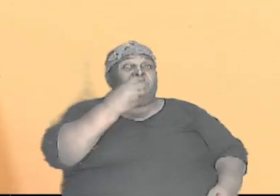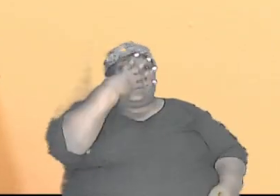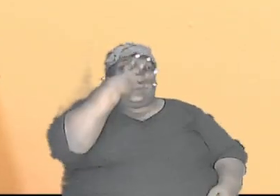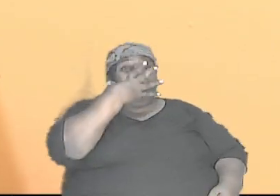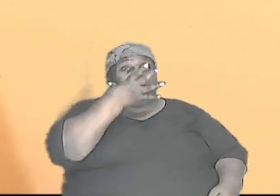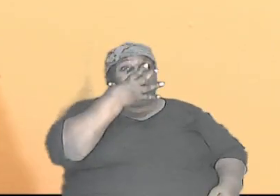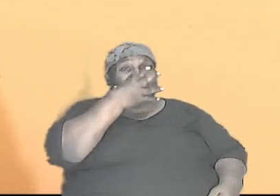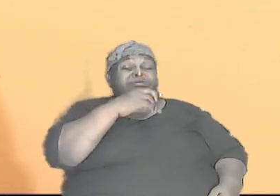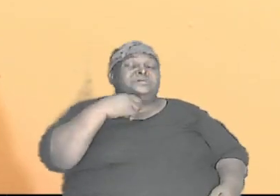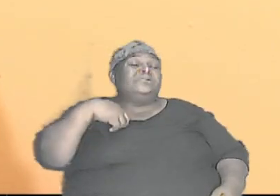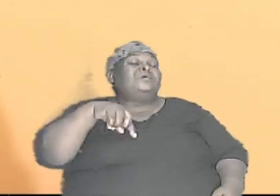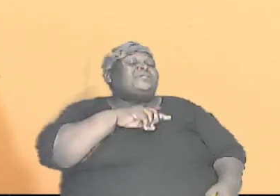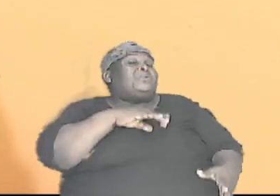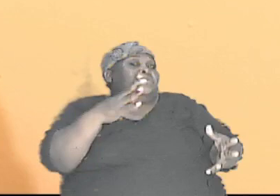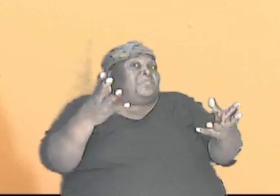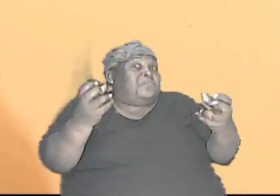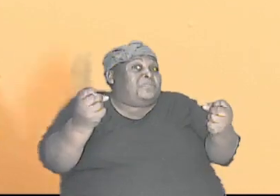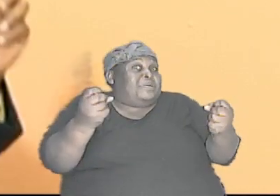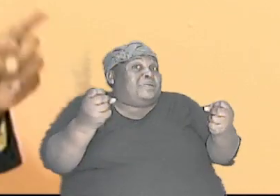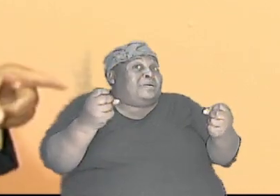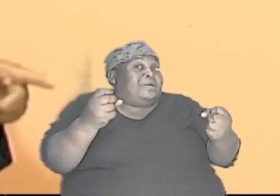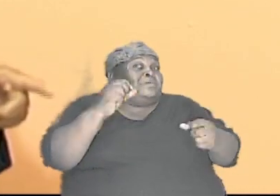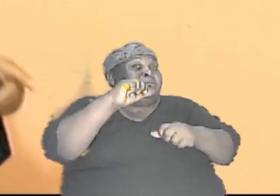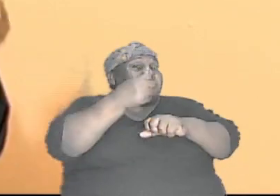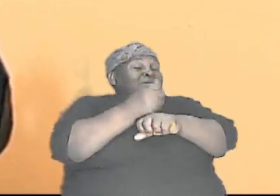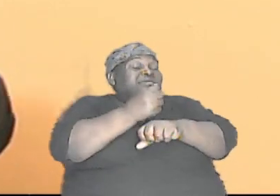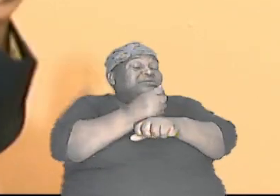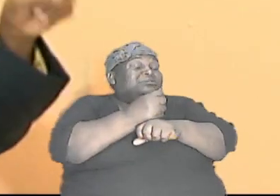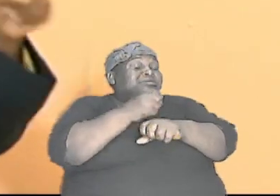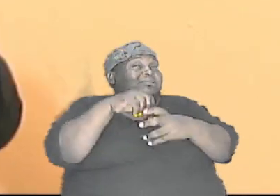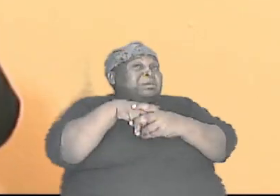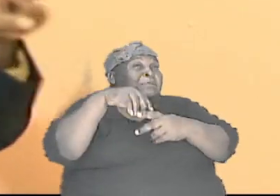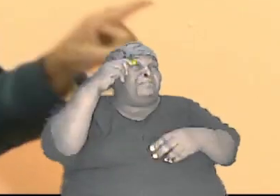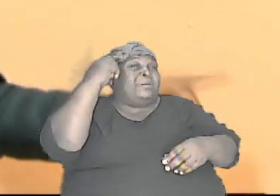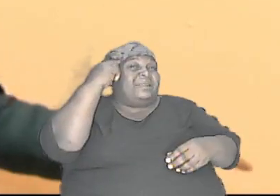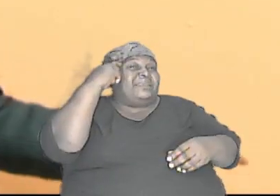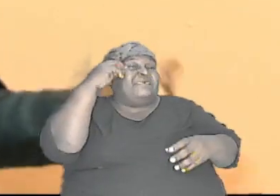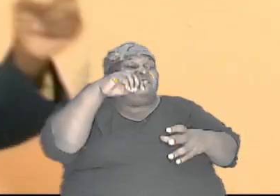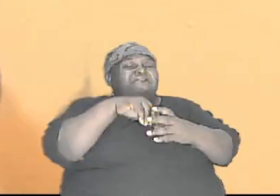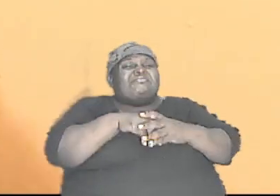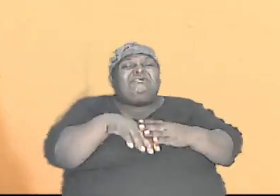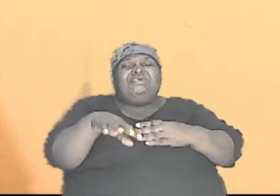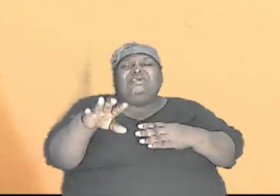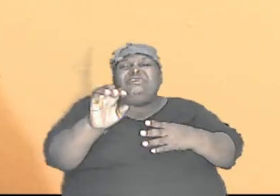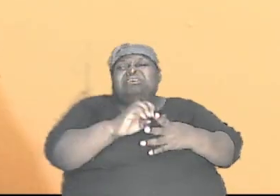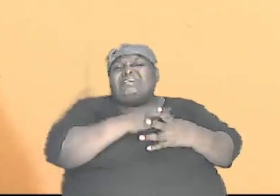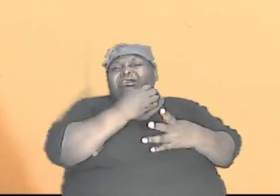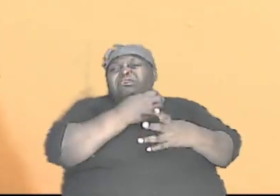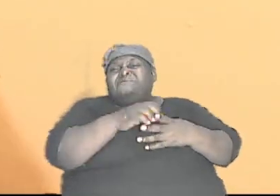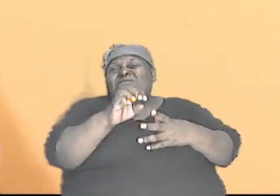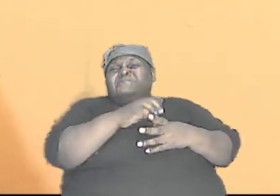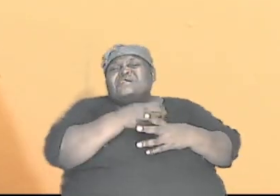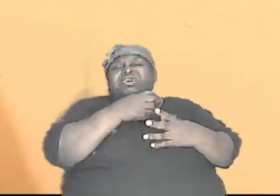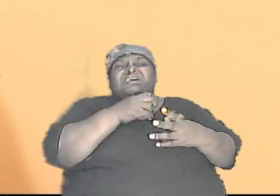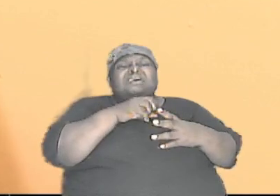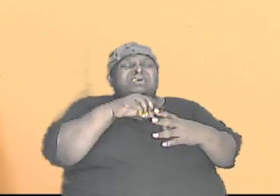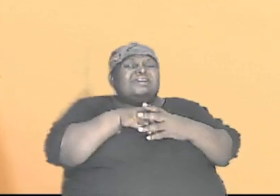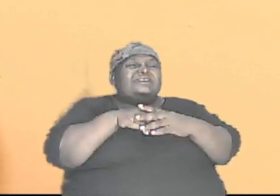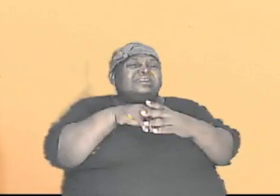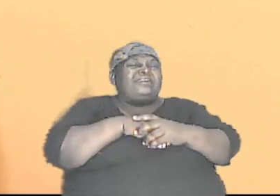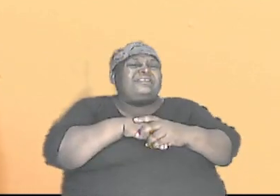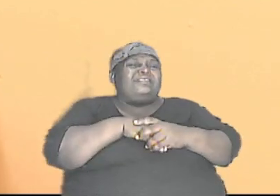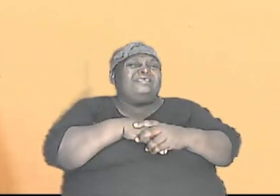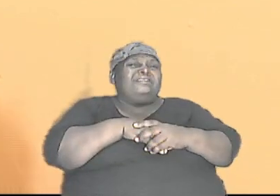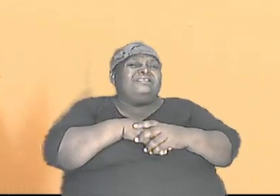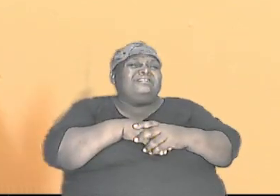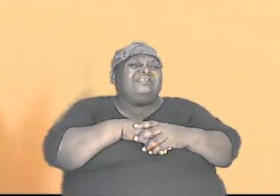establish first and foremost in our minds that even with the variation even with the diversity the fact